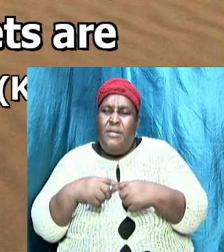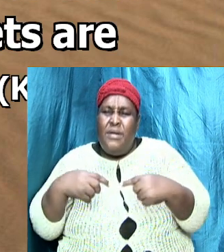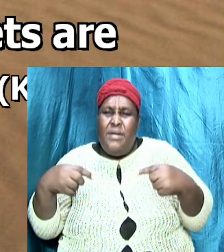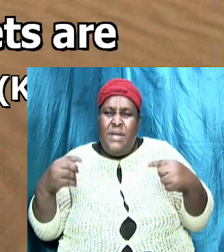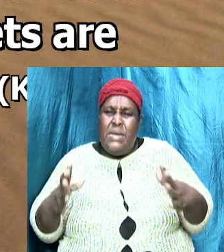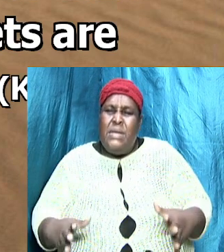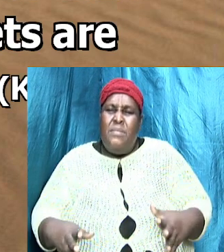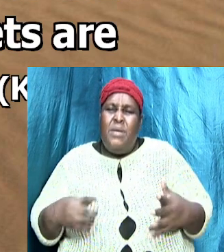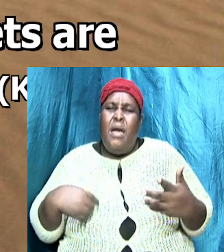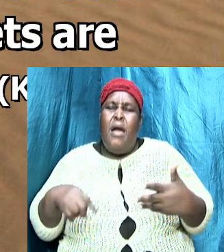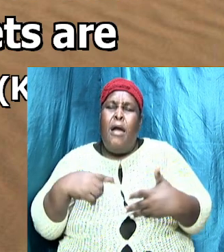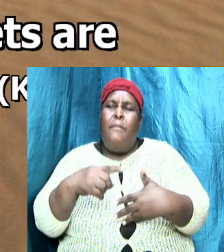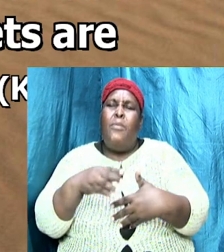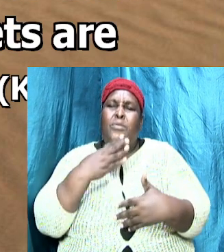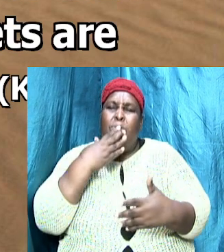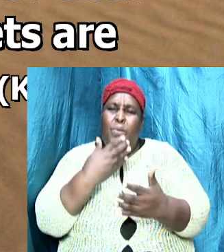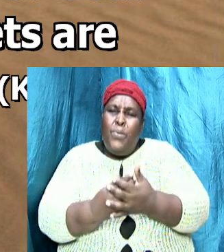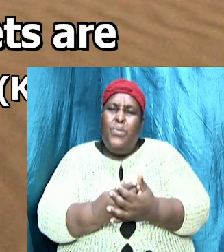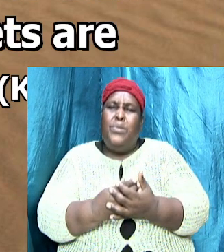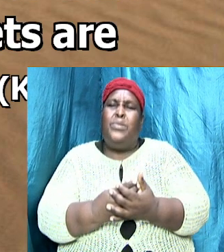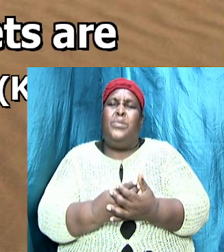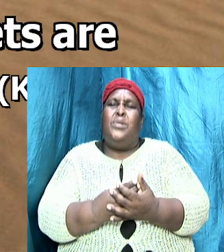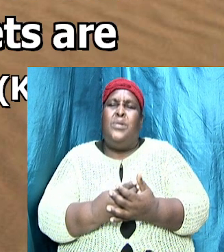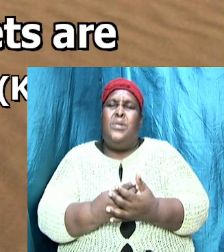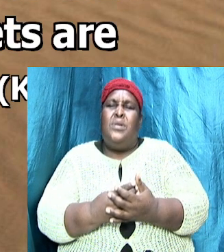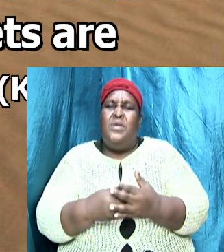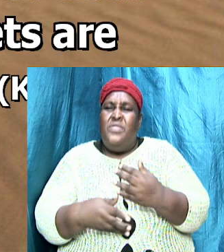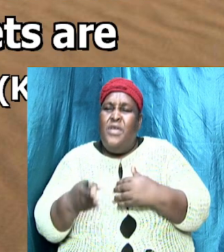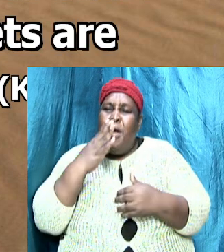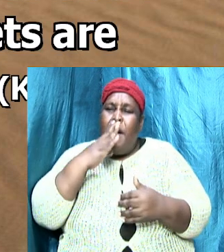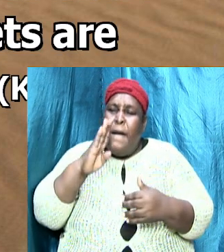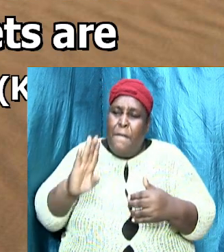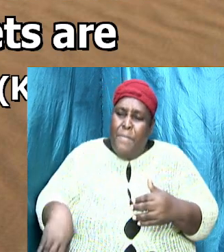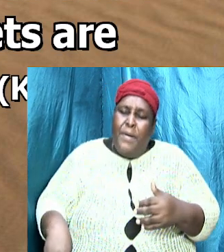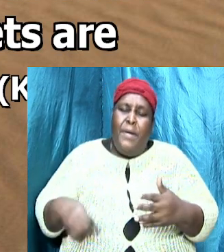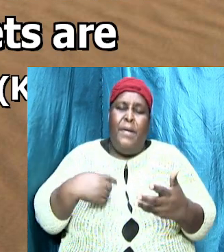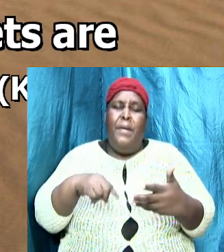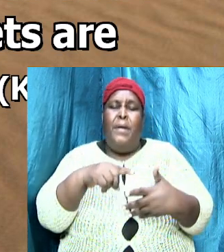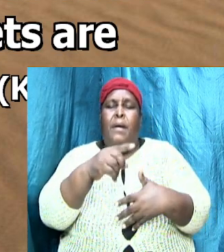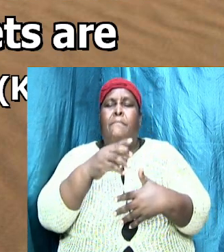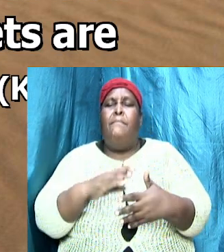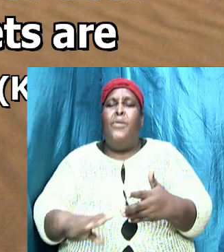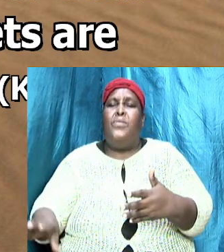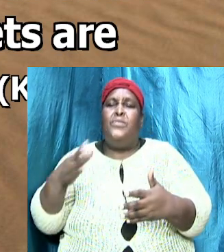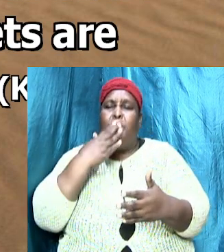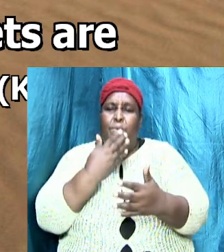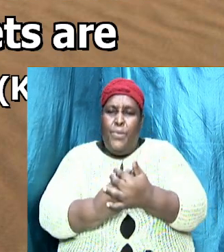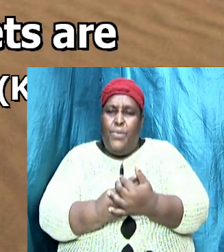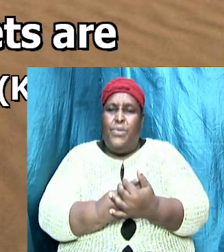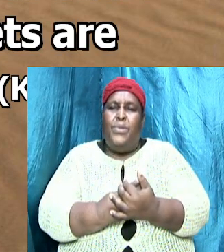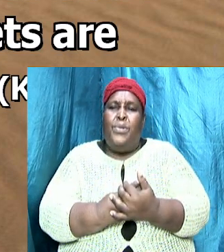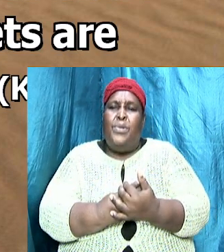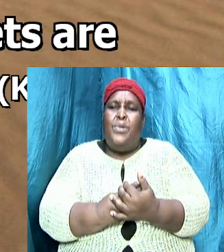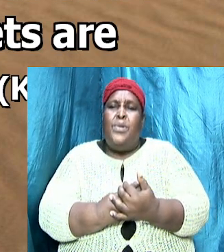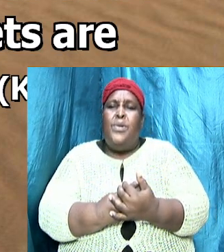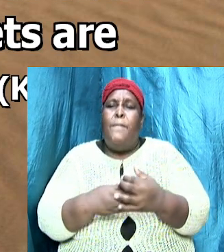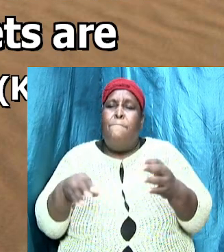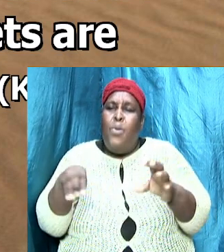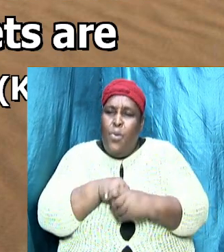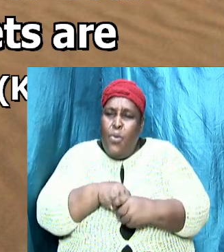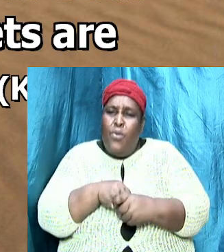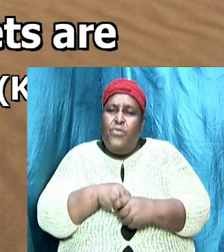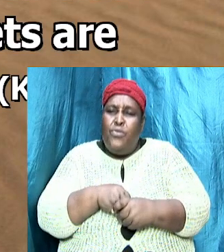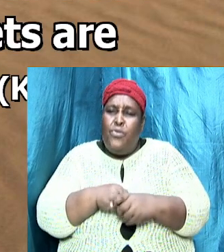they said master should we take up the the tears he said no let destroy the wheat let both grow